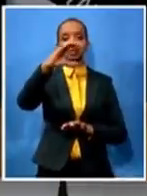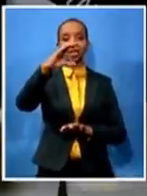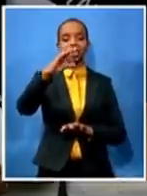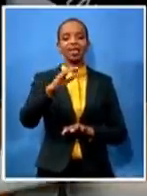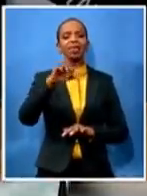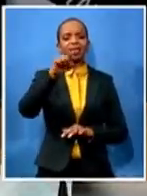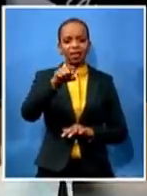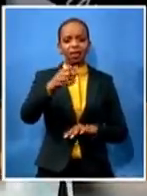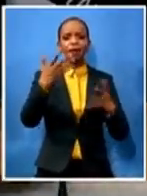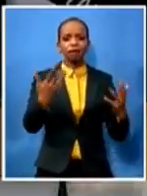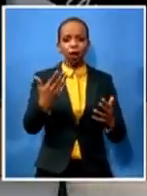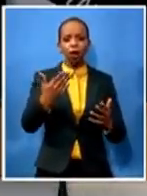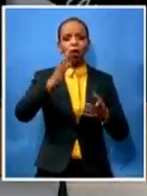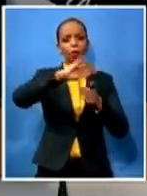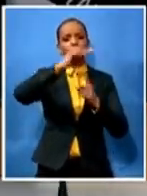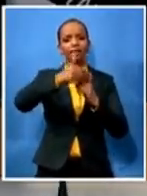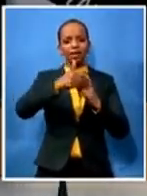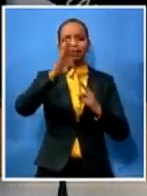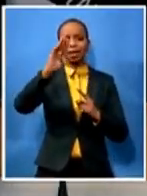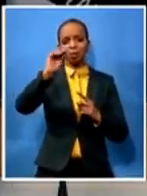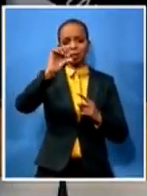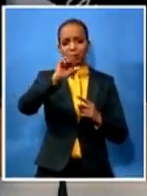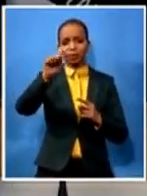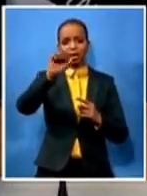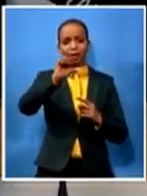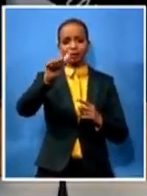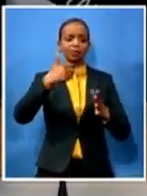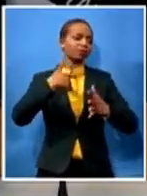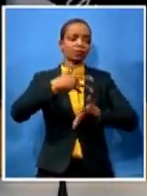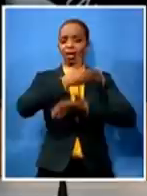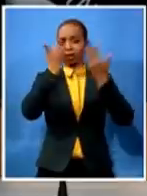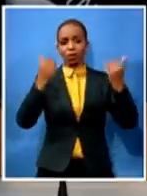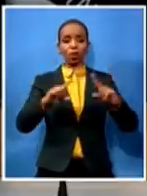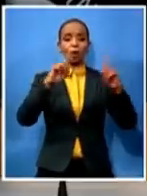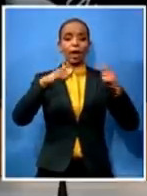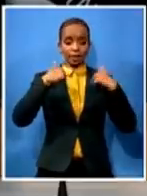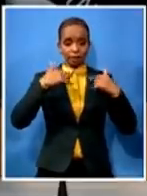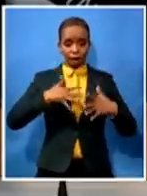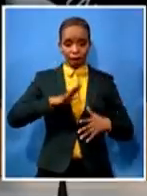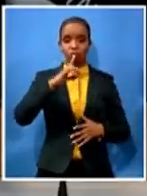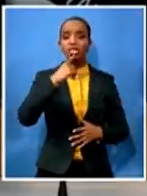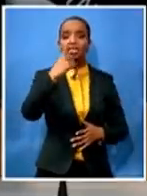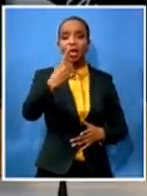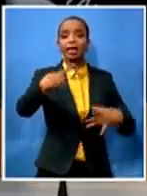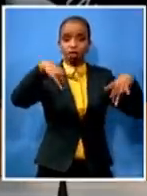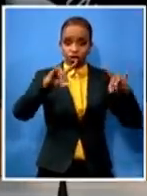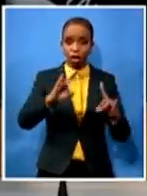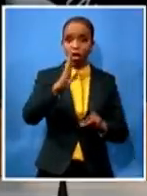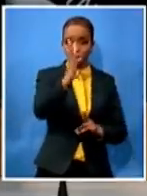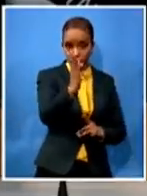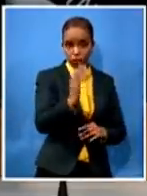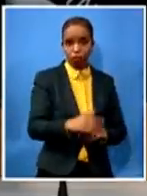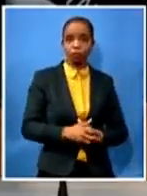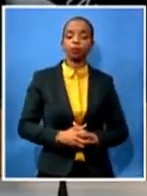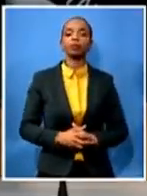know but i do say want to say to yourself to your good self chair i am here